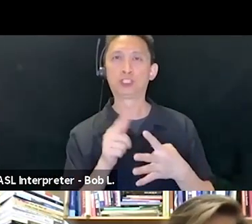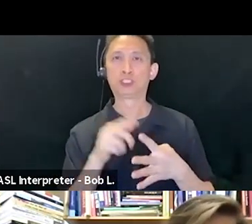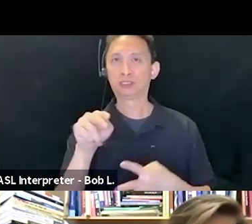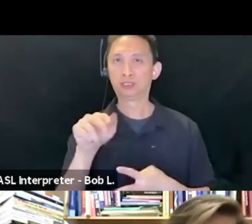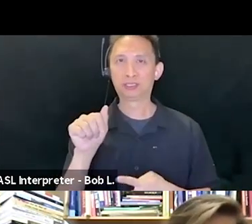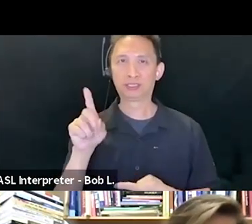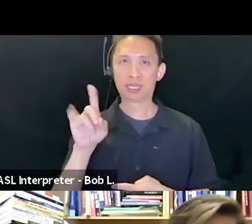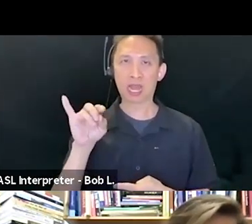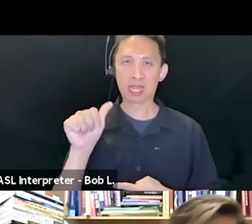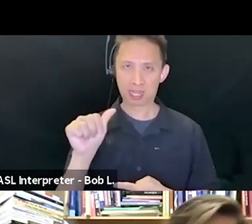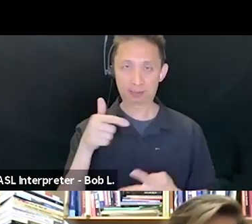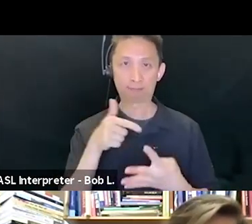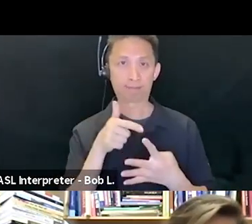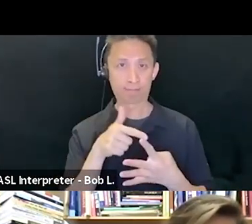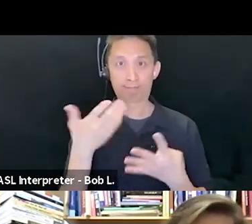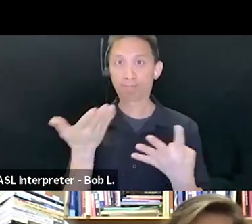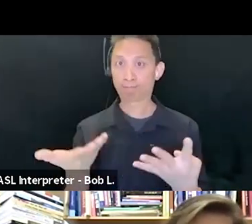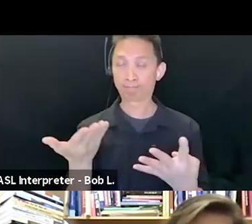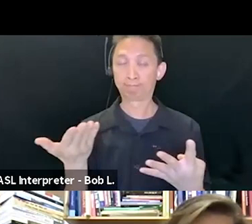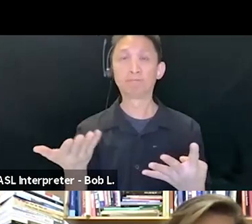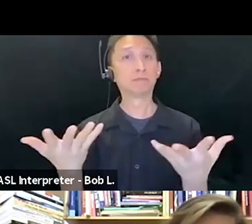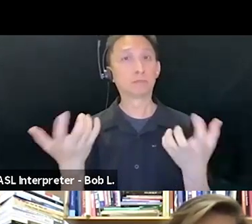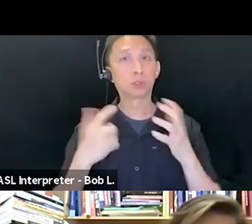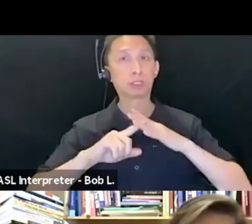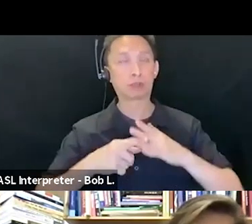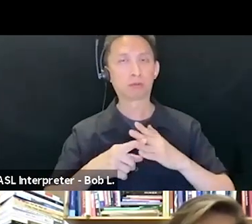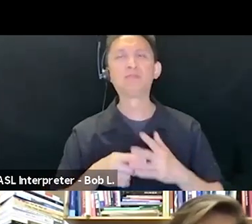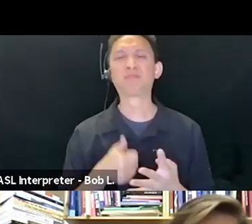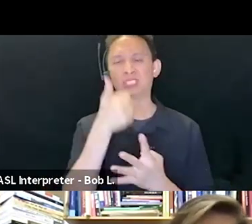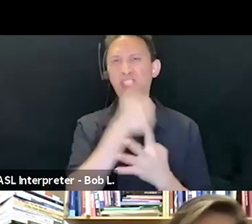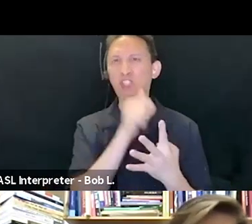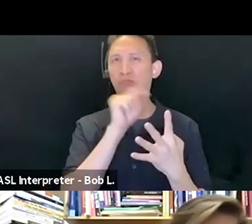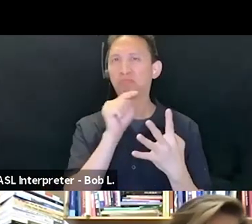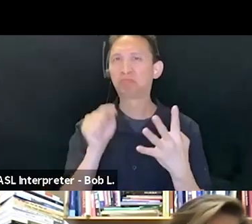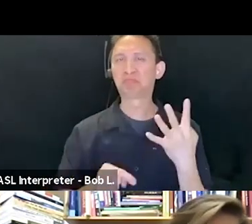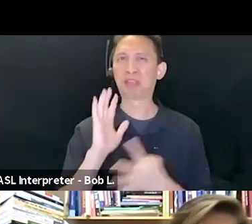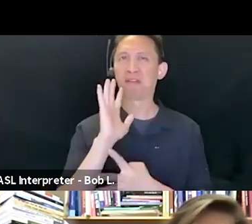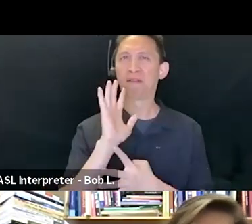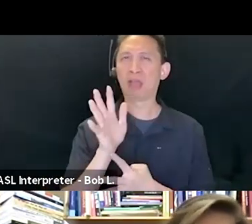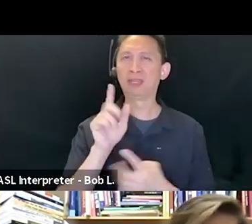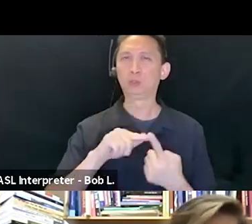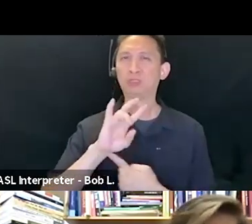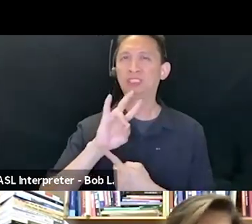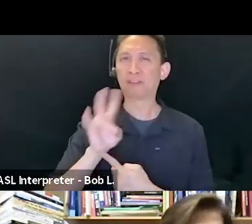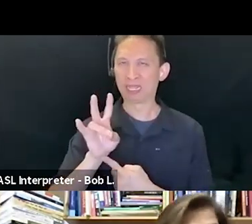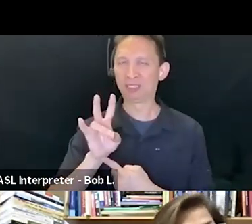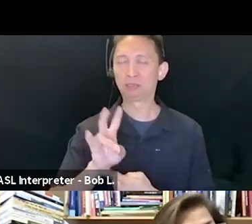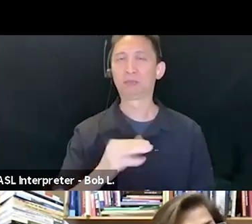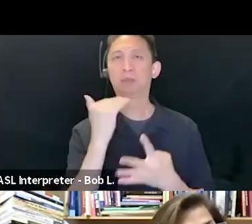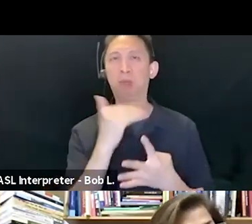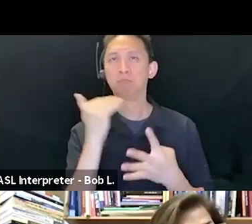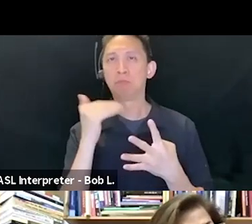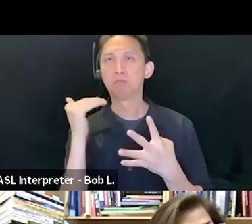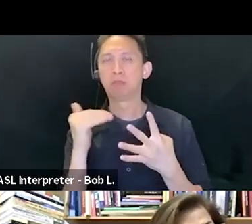Nadia Abul Alhaj. We each have about five to seven minutes to speak and then we'll have conversation and